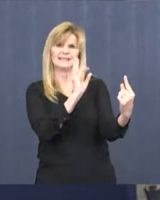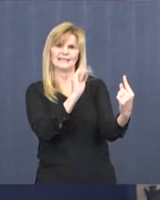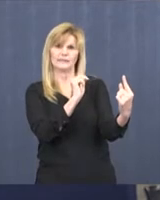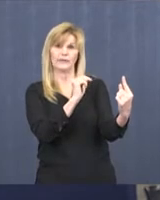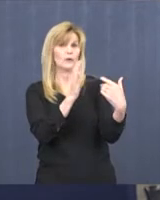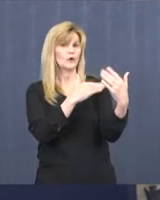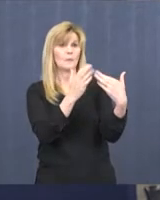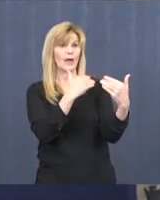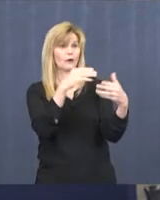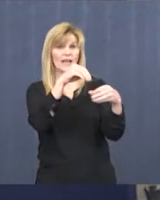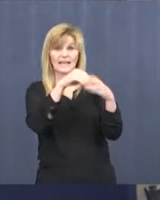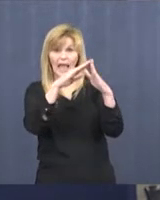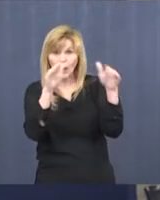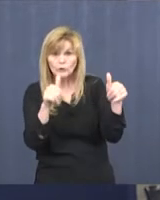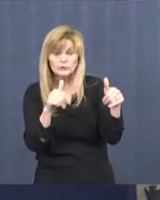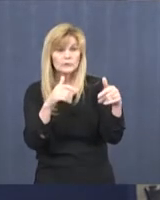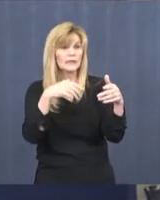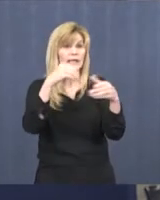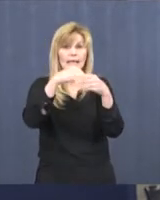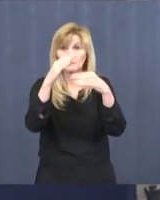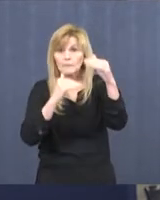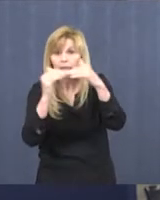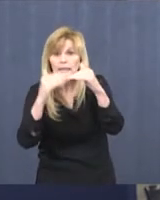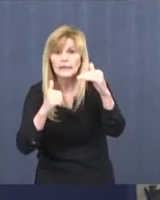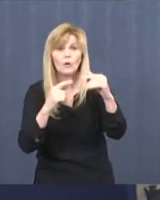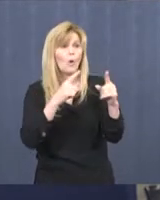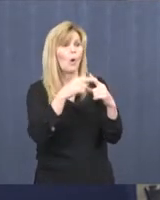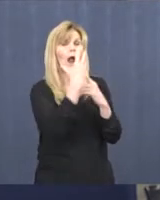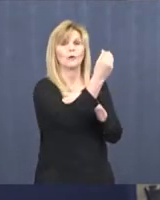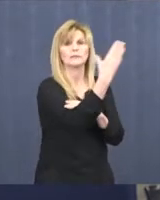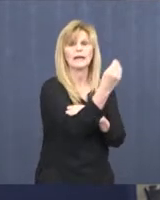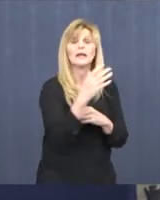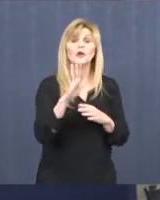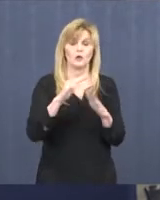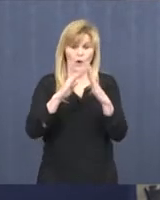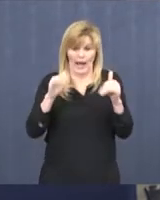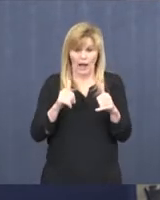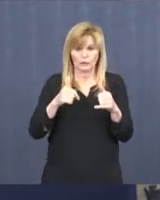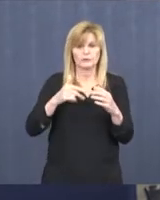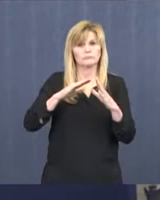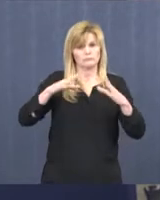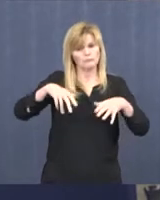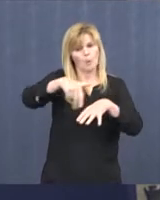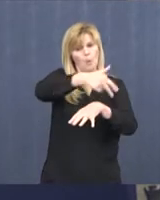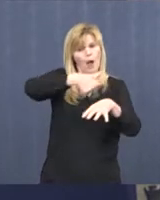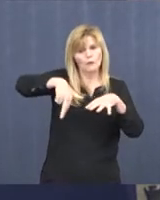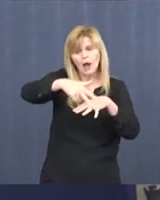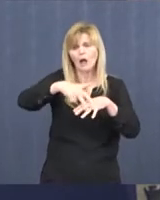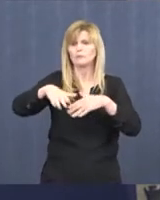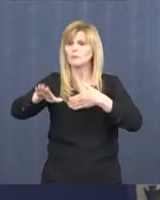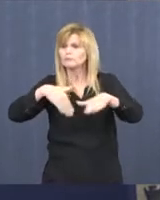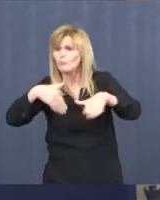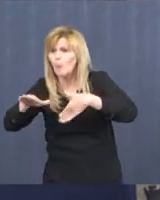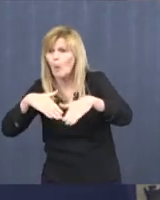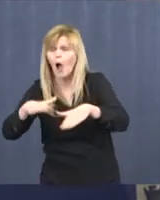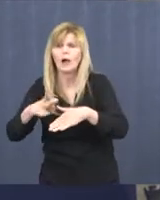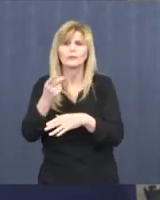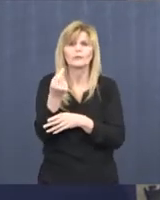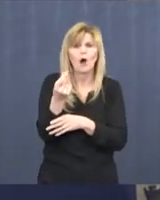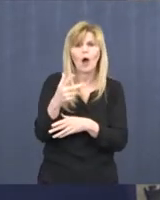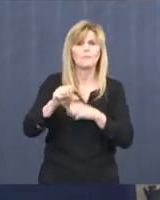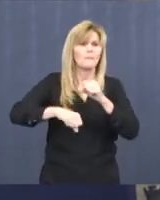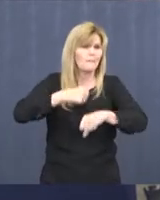or outside. You can get out around your house, walk the dog, ride a bike. Those things are